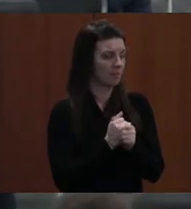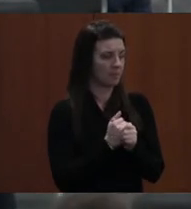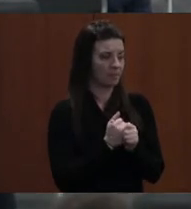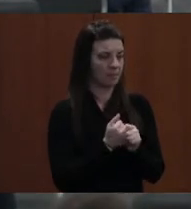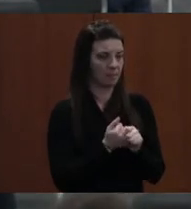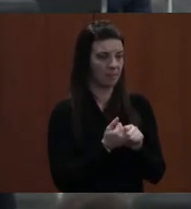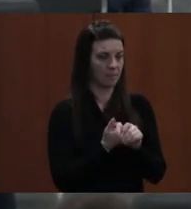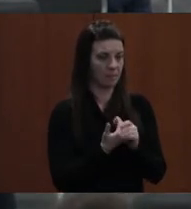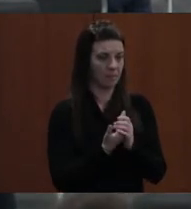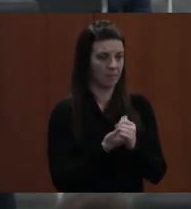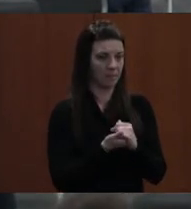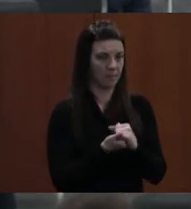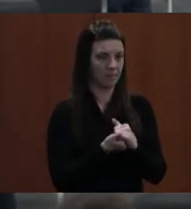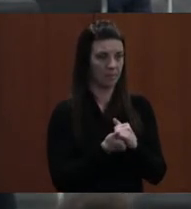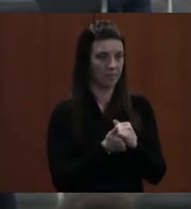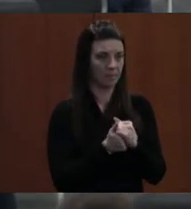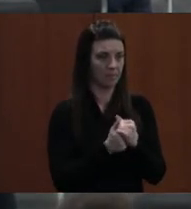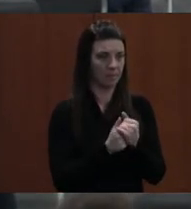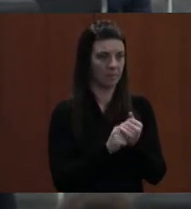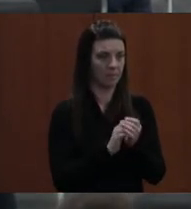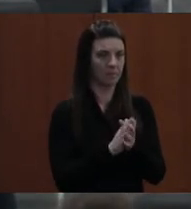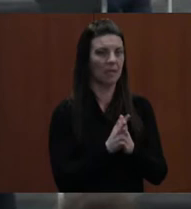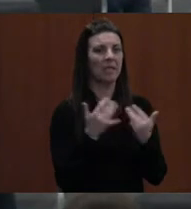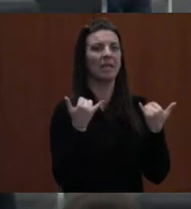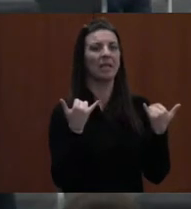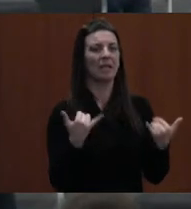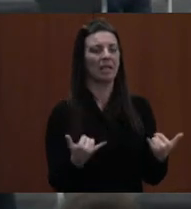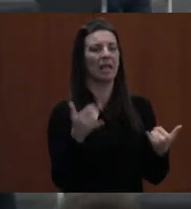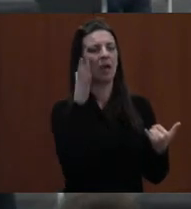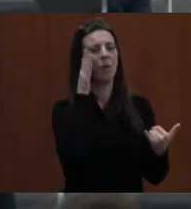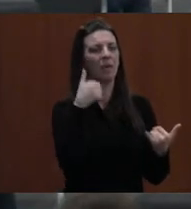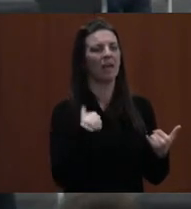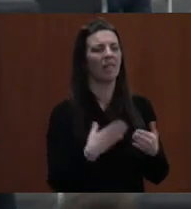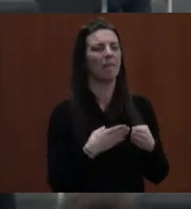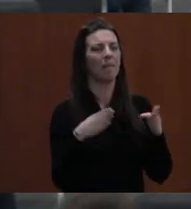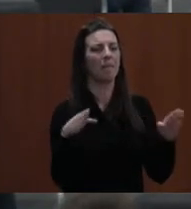Thank you. This time is our public comment.